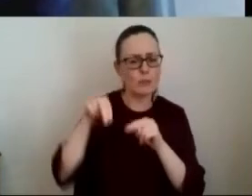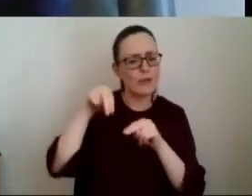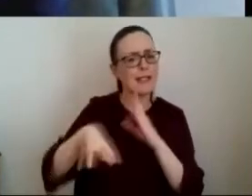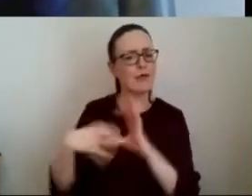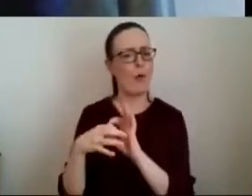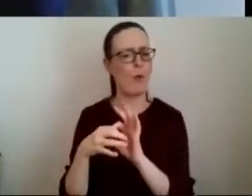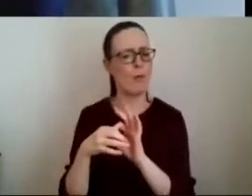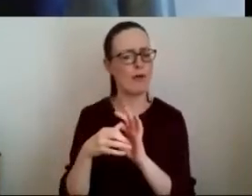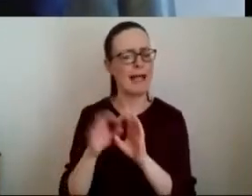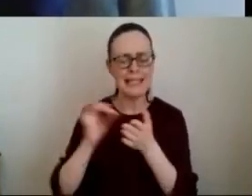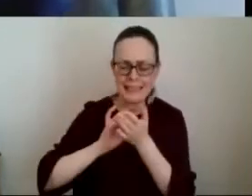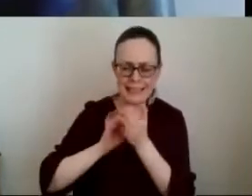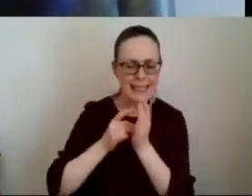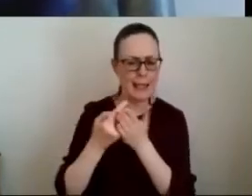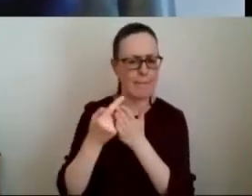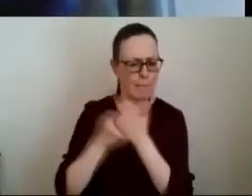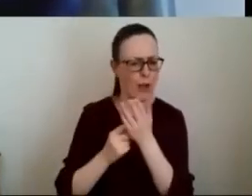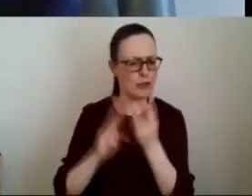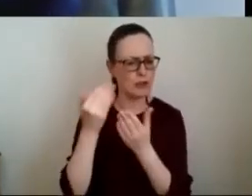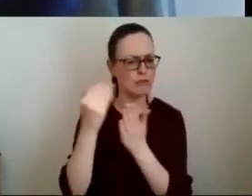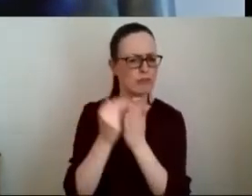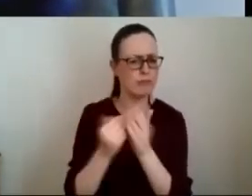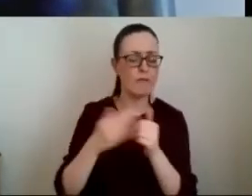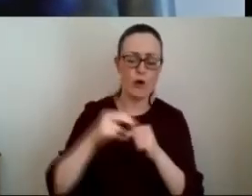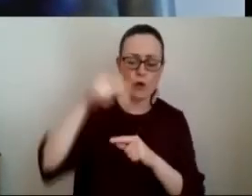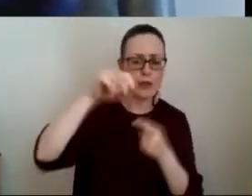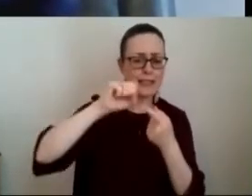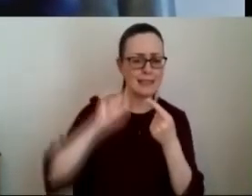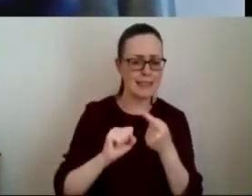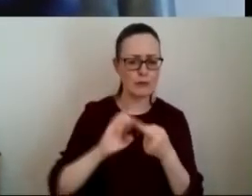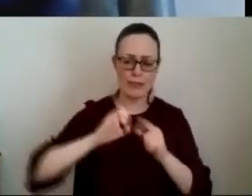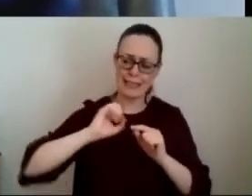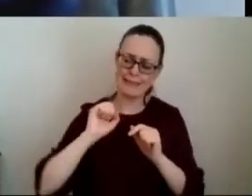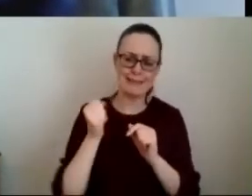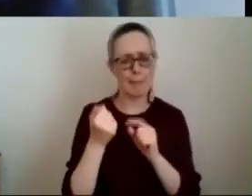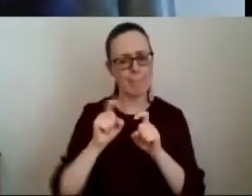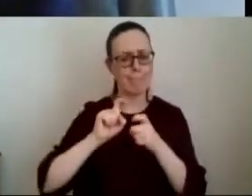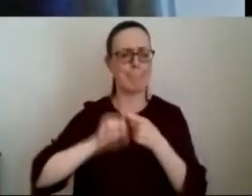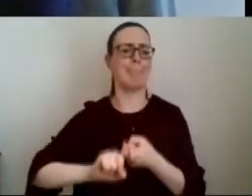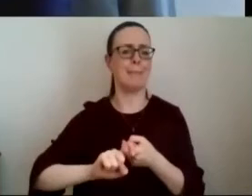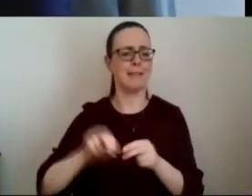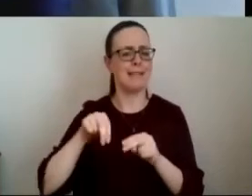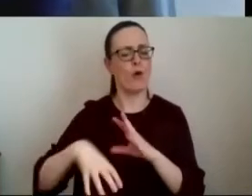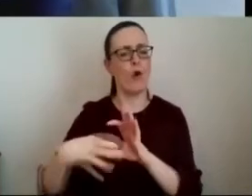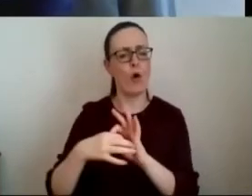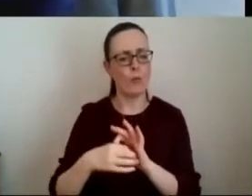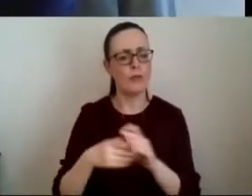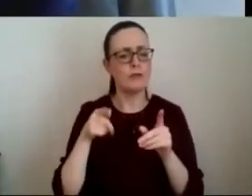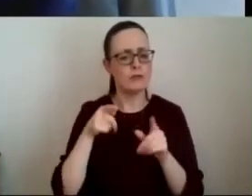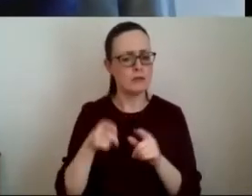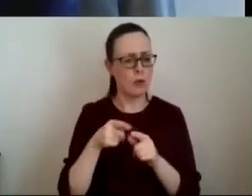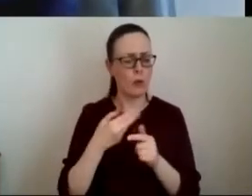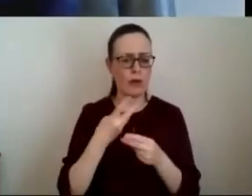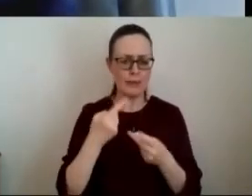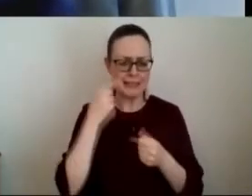as a as a key policy position north and south so that's my question to see how to have some action out of this